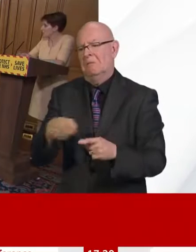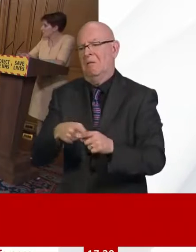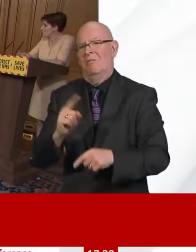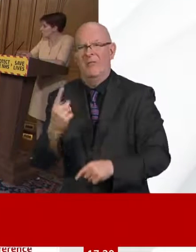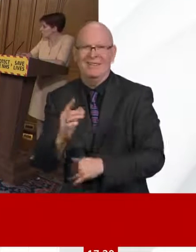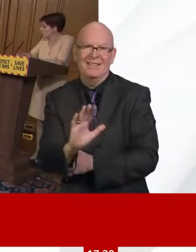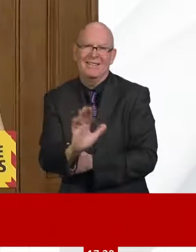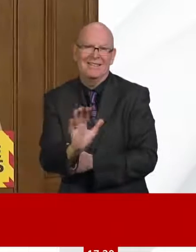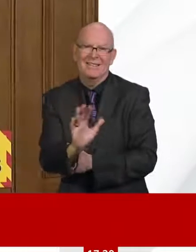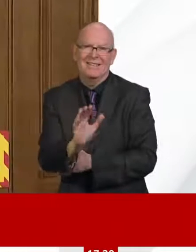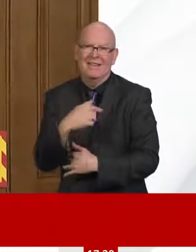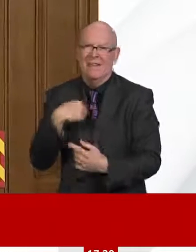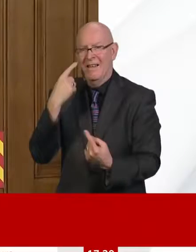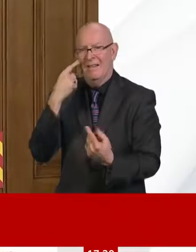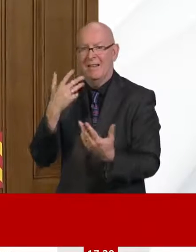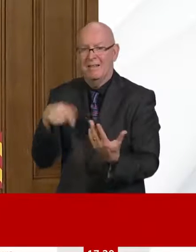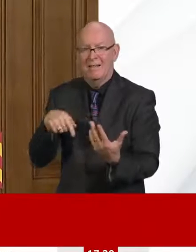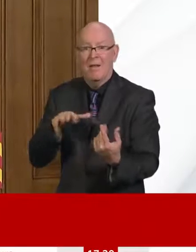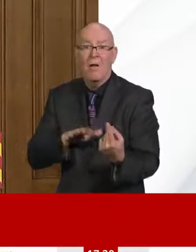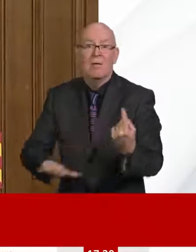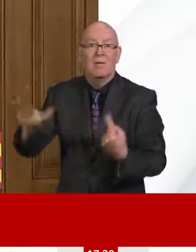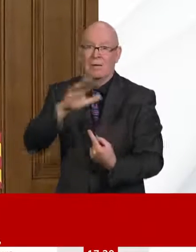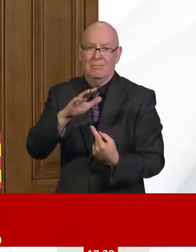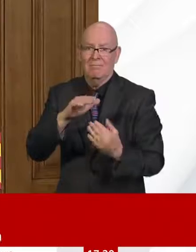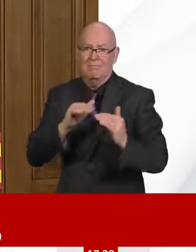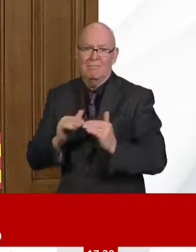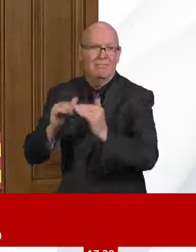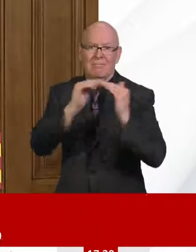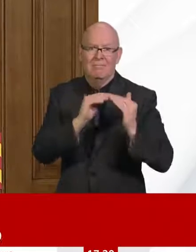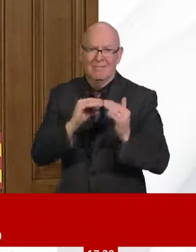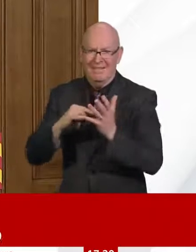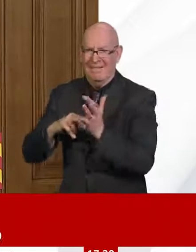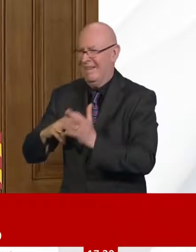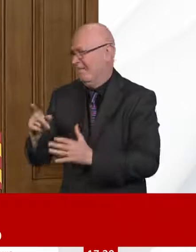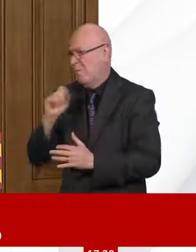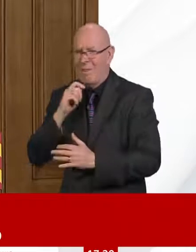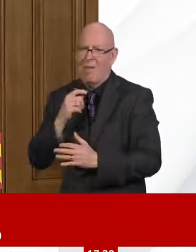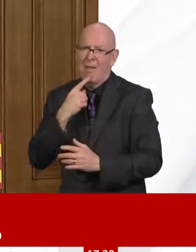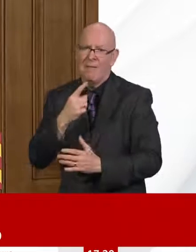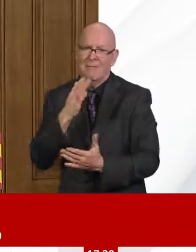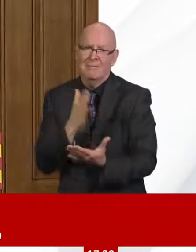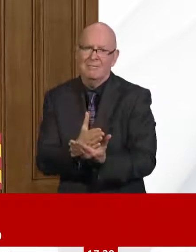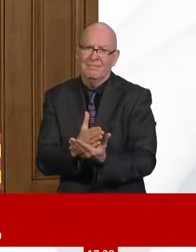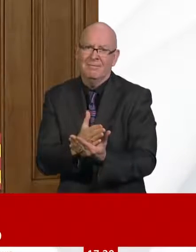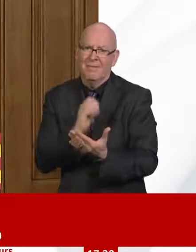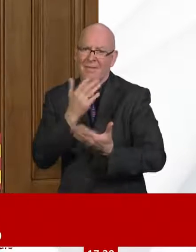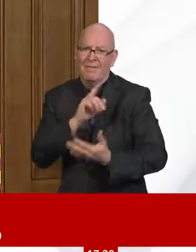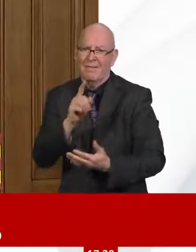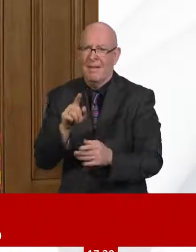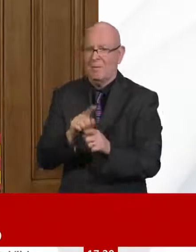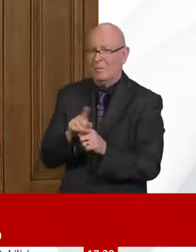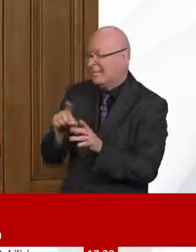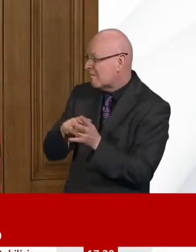and the four medical directors, the nursing directors work very closely on if not a daily, certainly a weekly